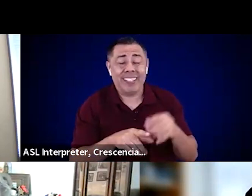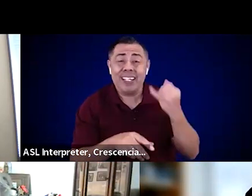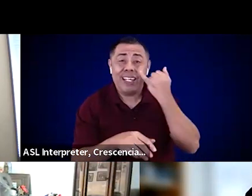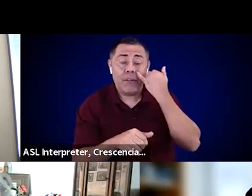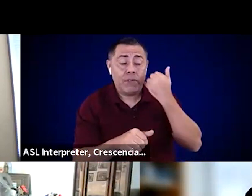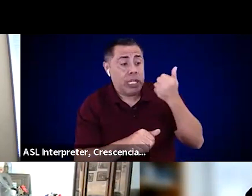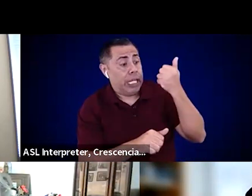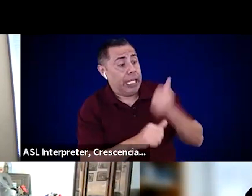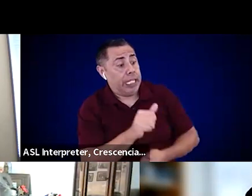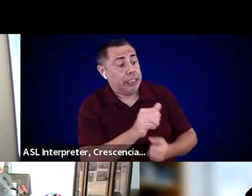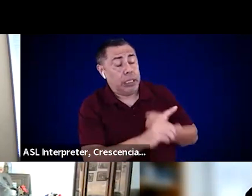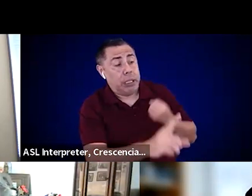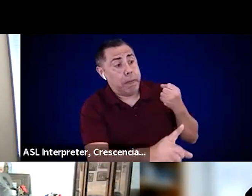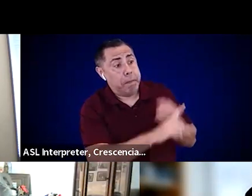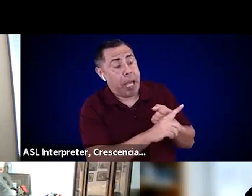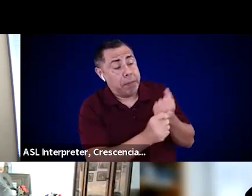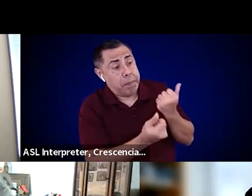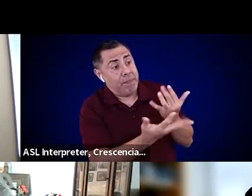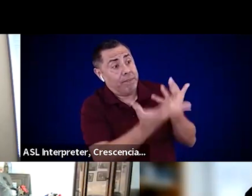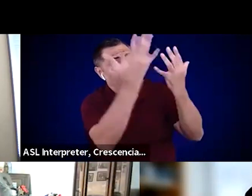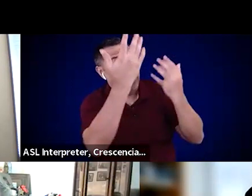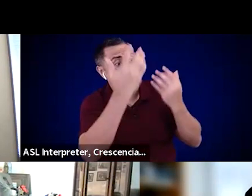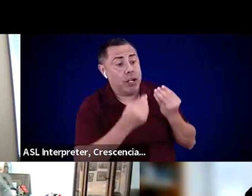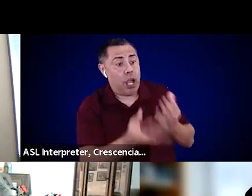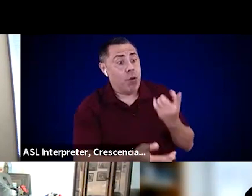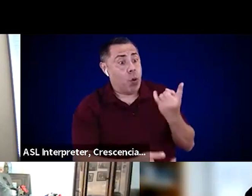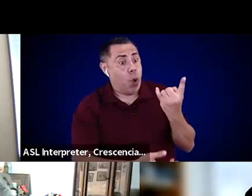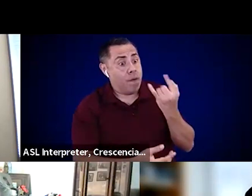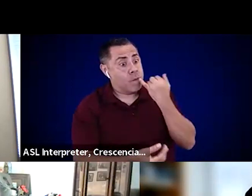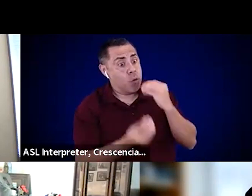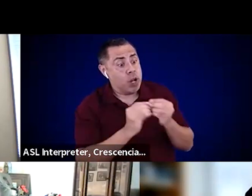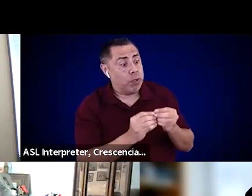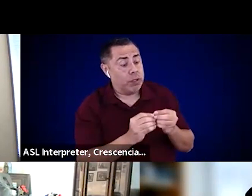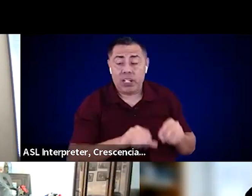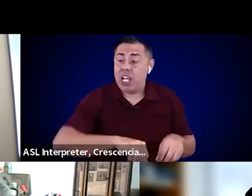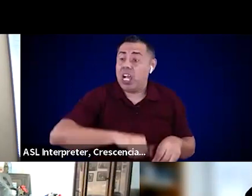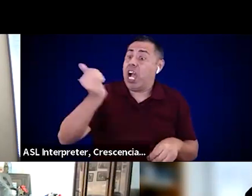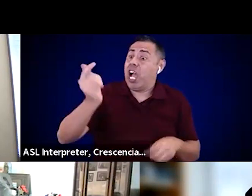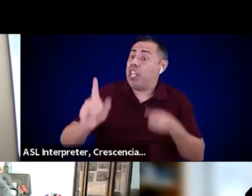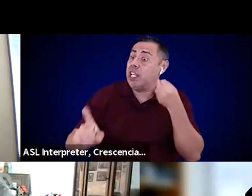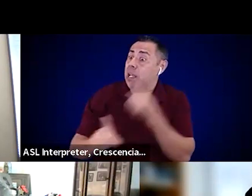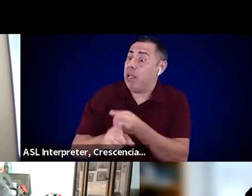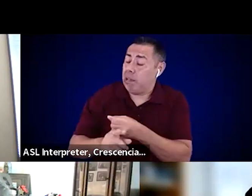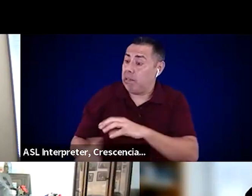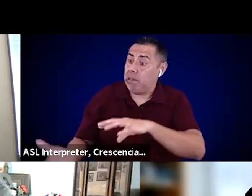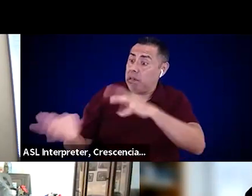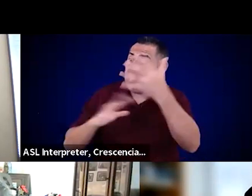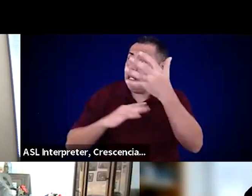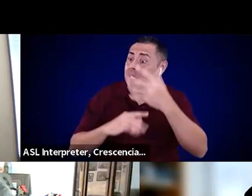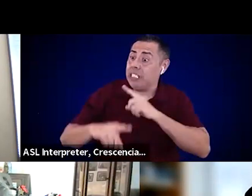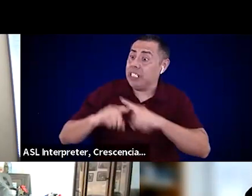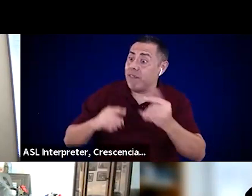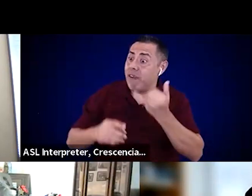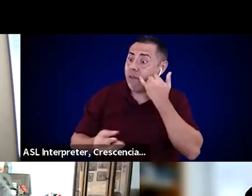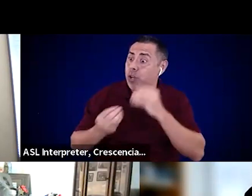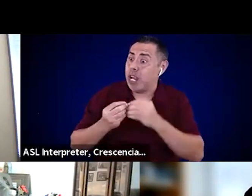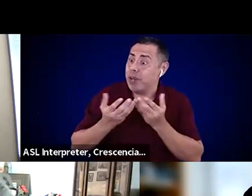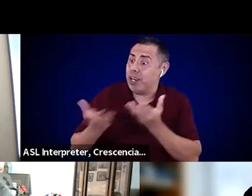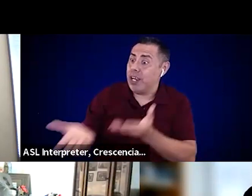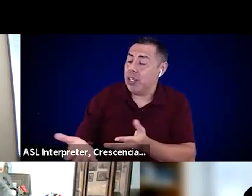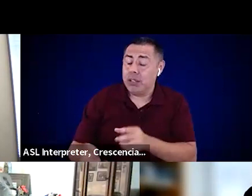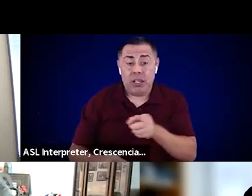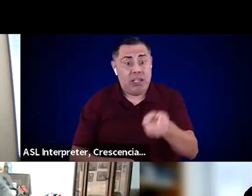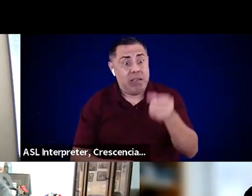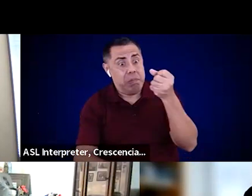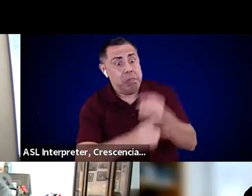just have one consistent way that people can use regardless of the